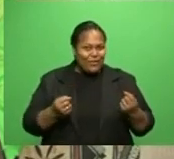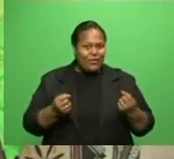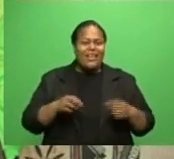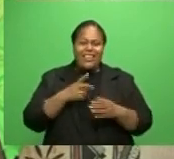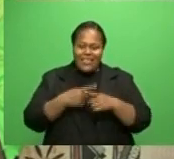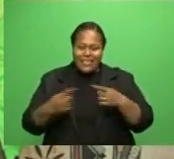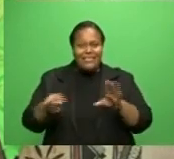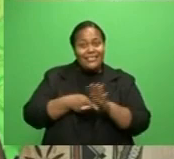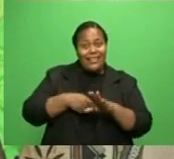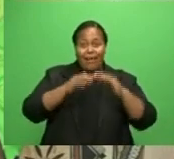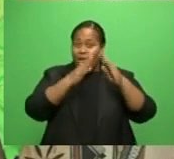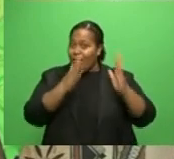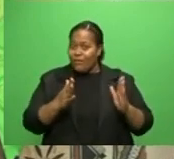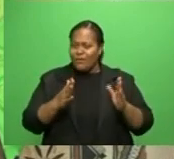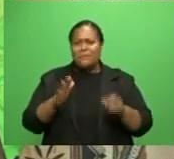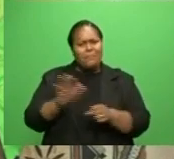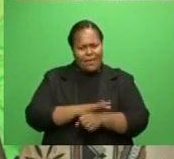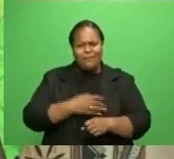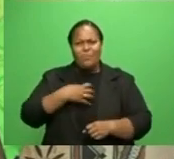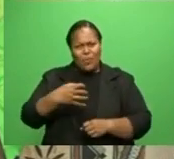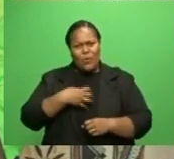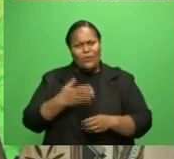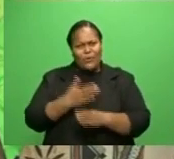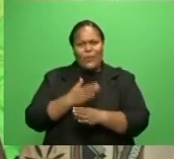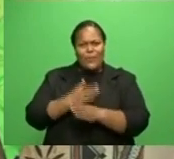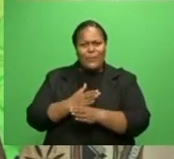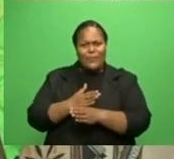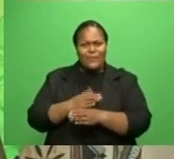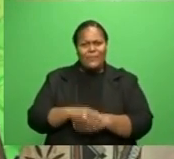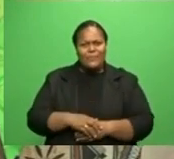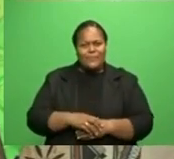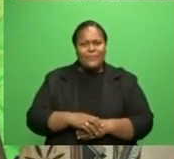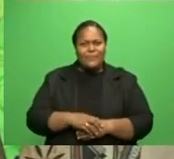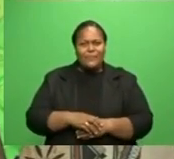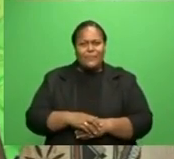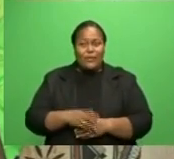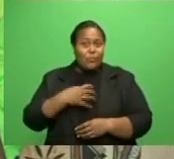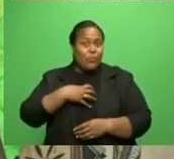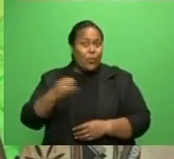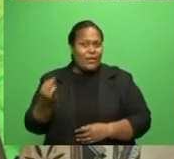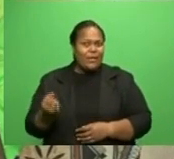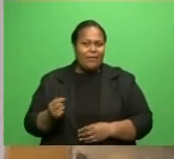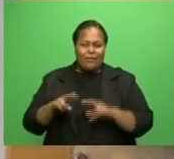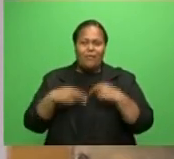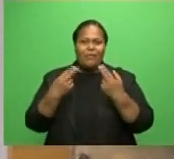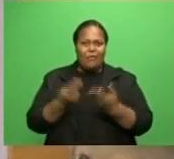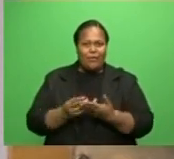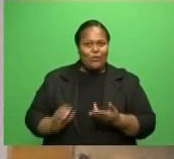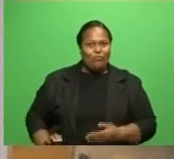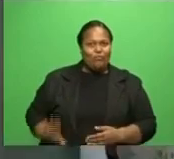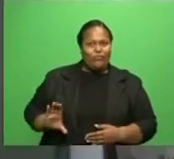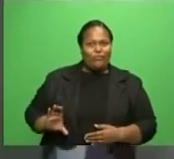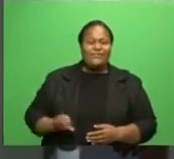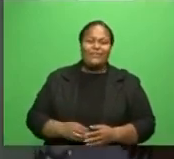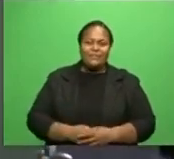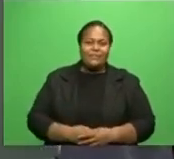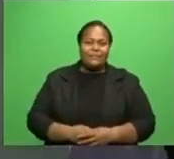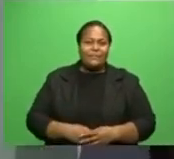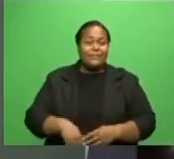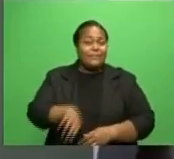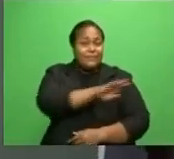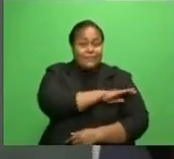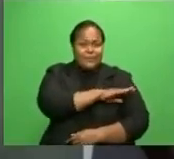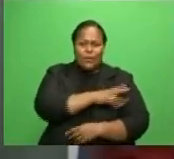And that creates more jobs and more income for families. The Prime Minister opened the